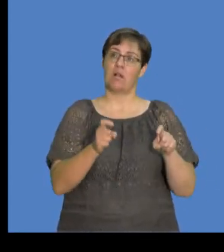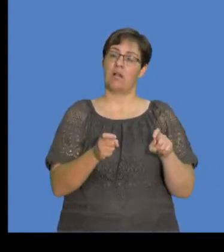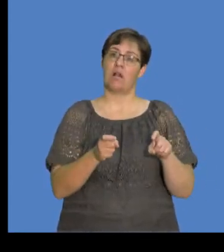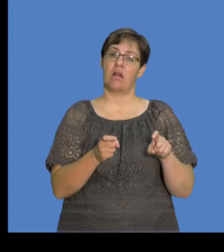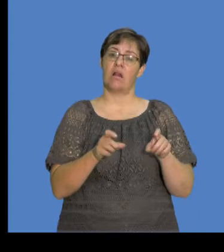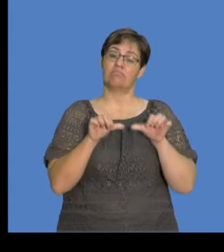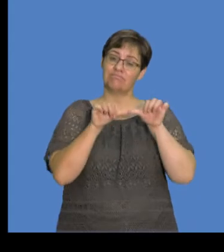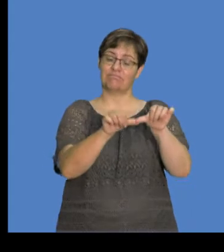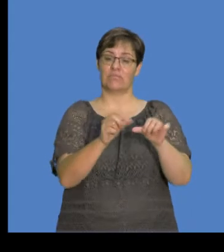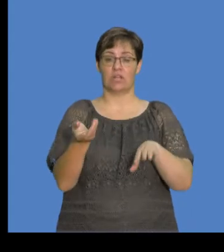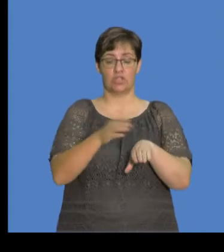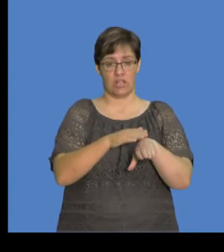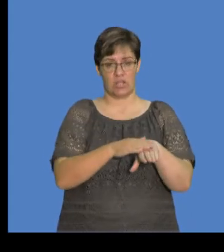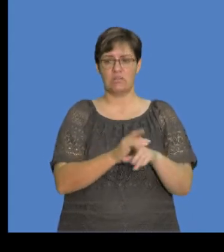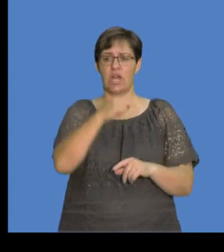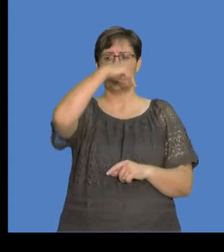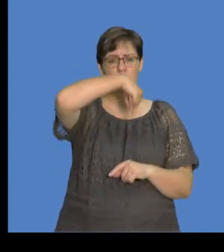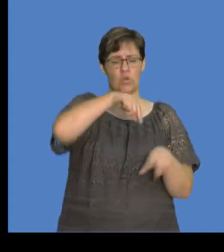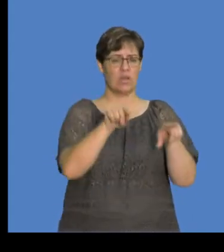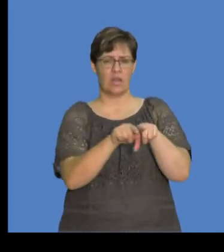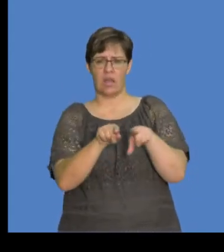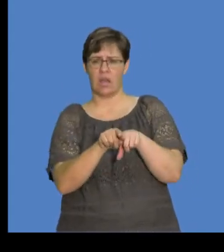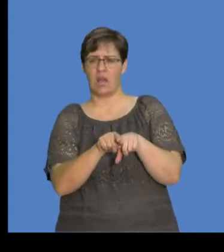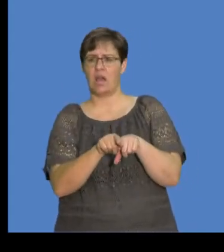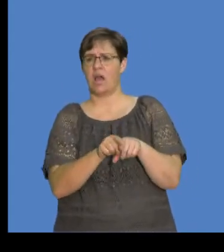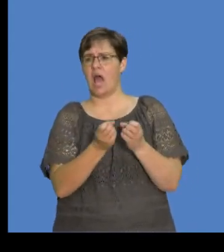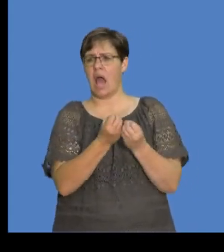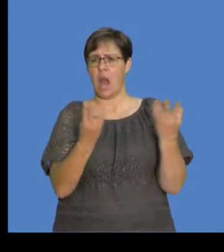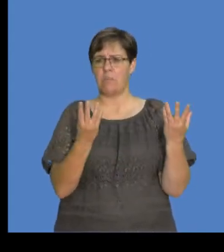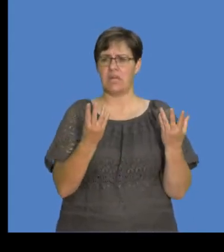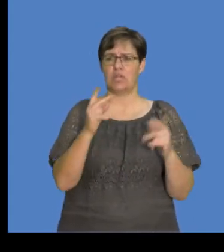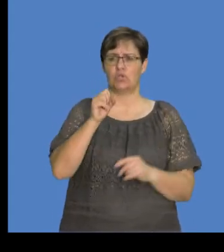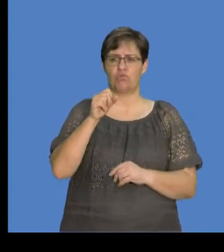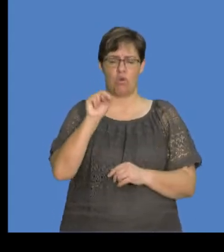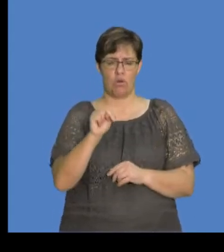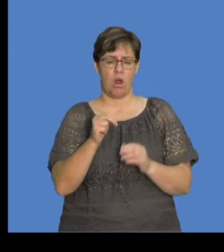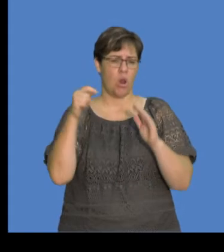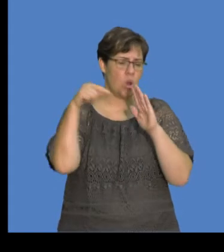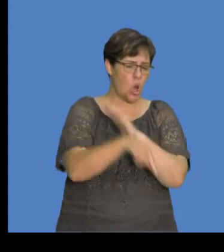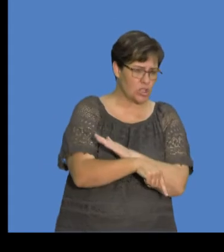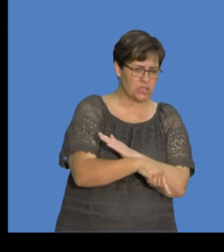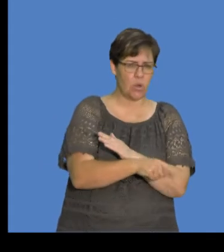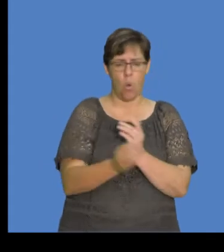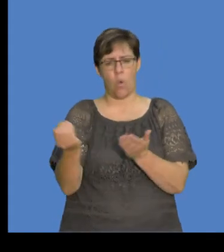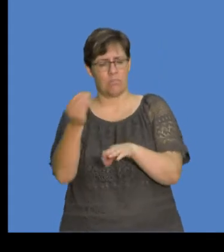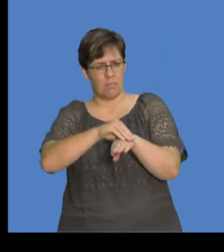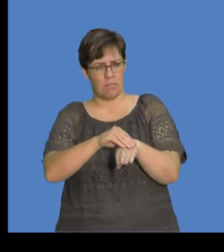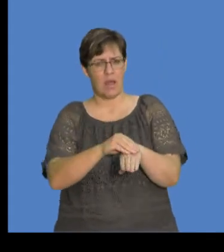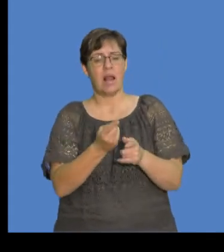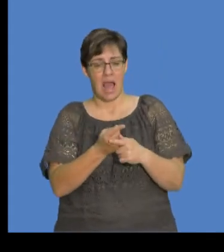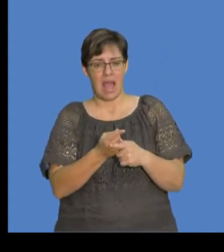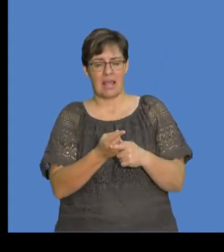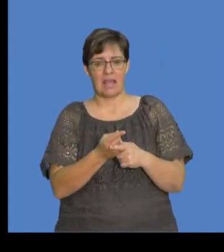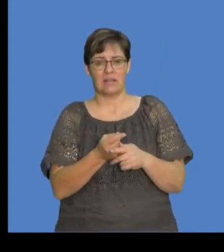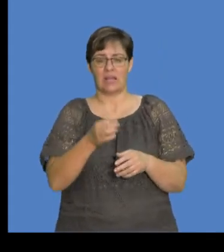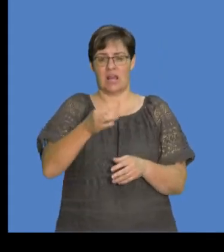charge says Q is equals to number of electrons lost or gained, okay, multiplied by the elementary